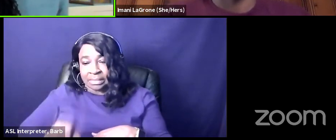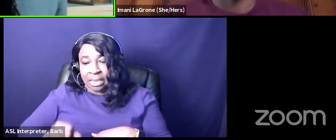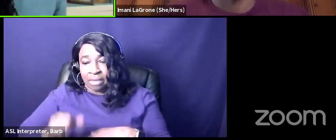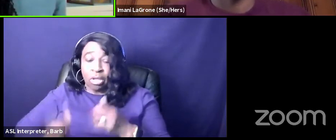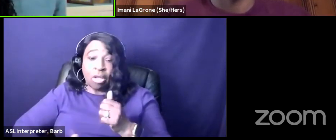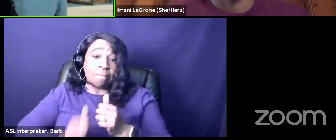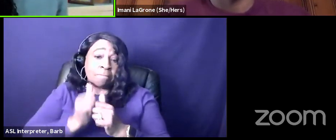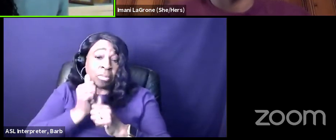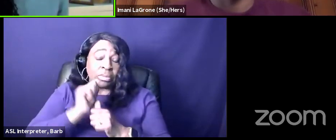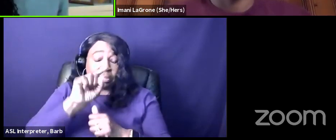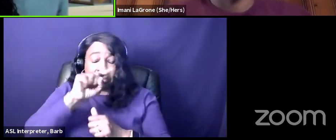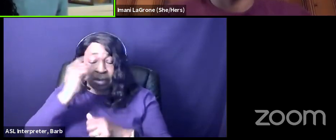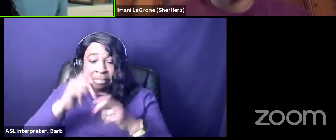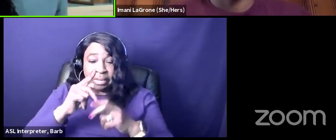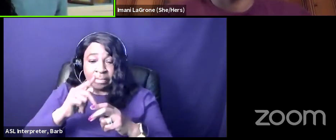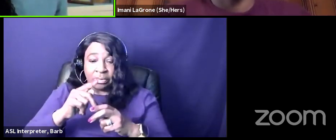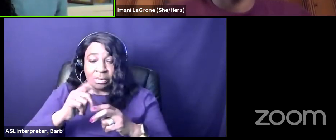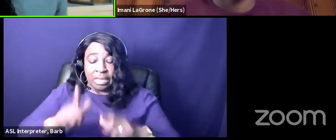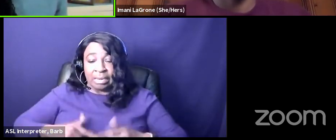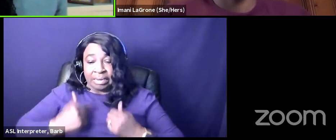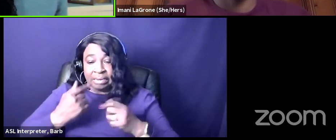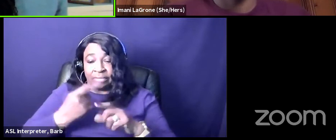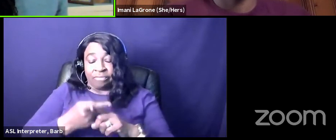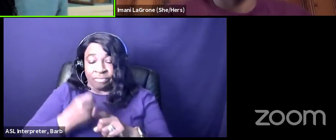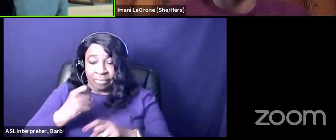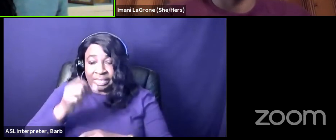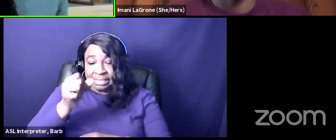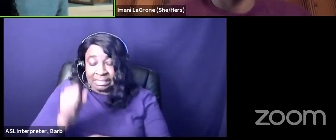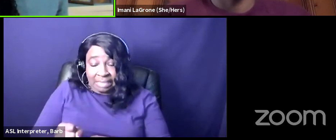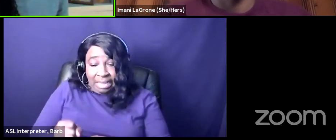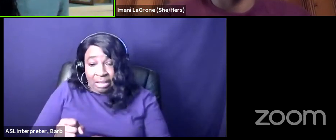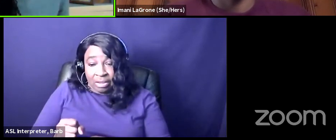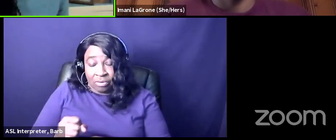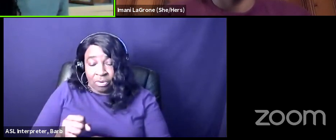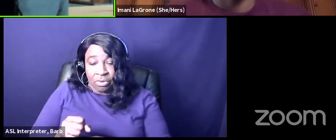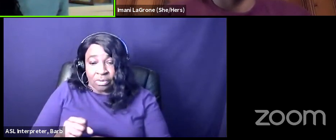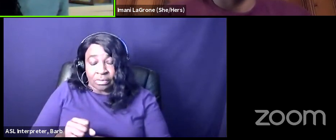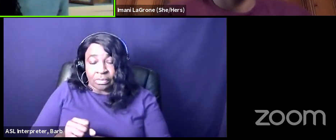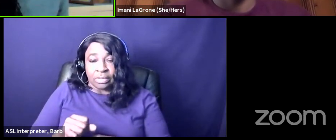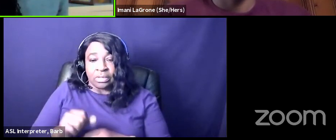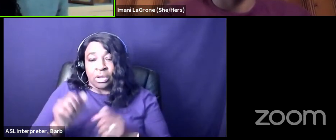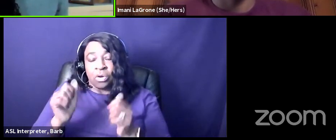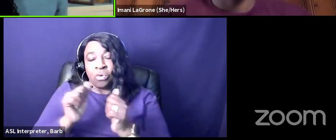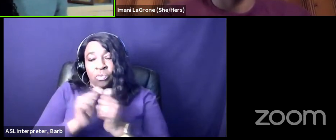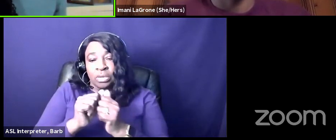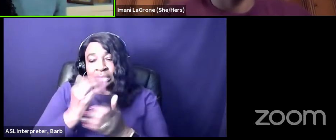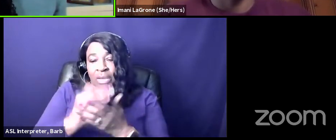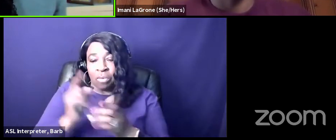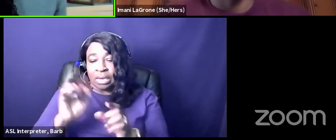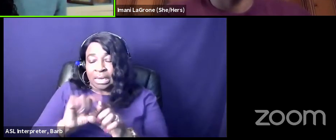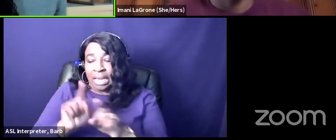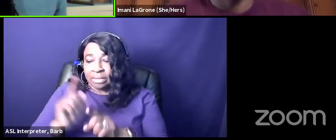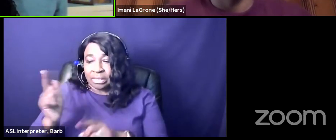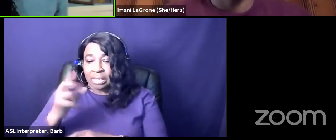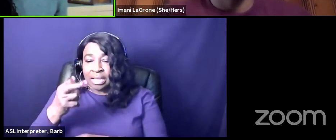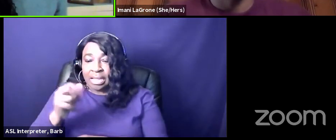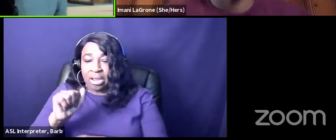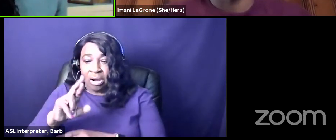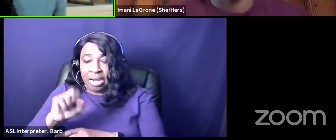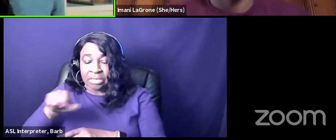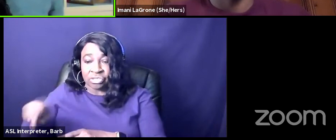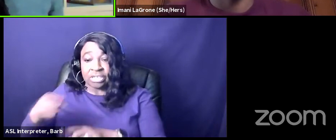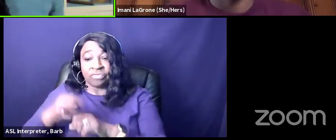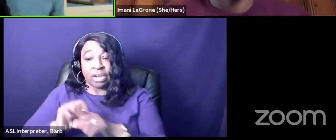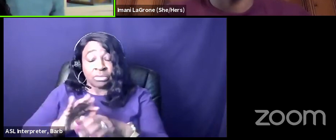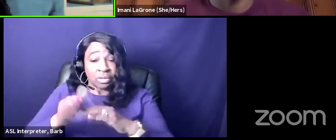reside and definitely resided during that time when he ran so with someone like kamala harris she's also from jamaica now